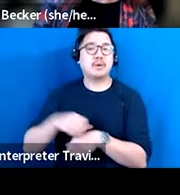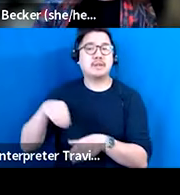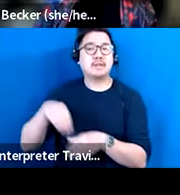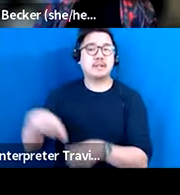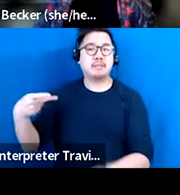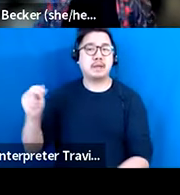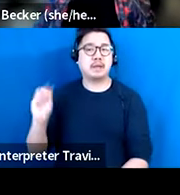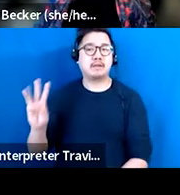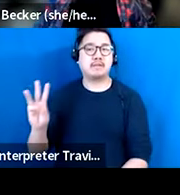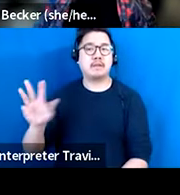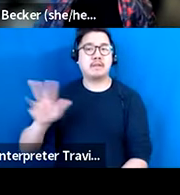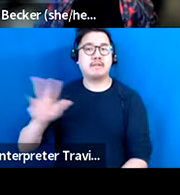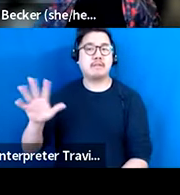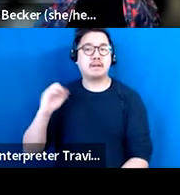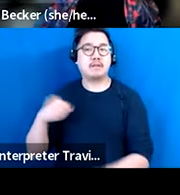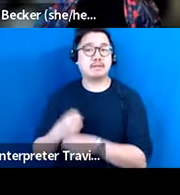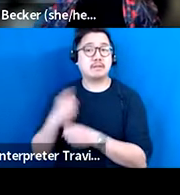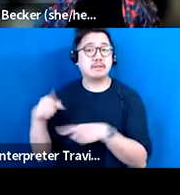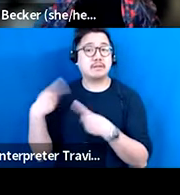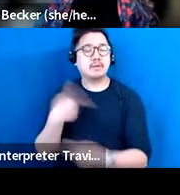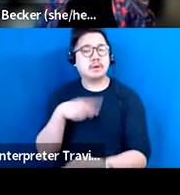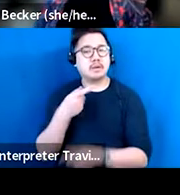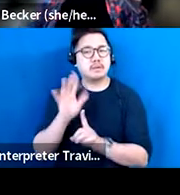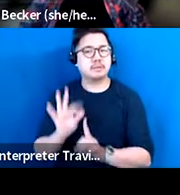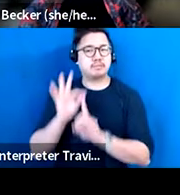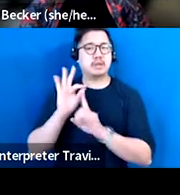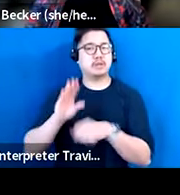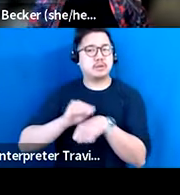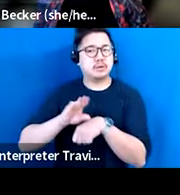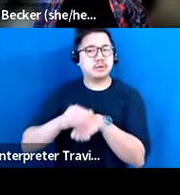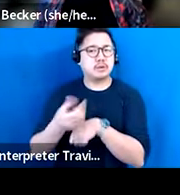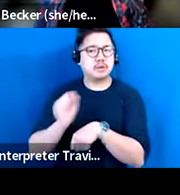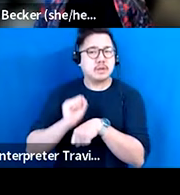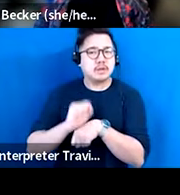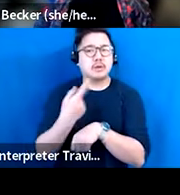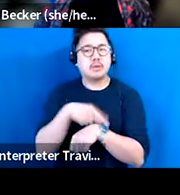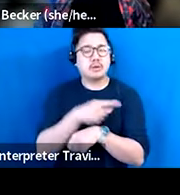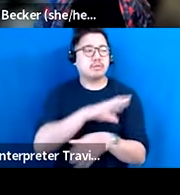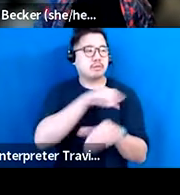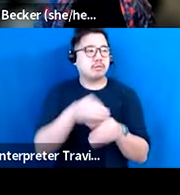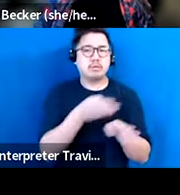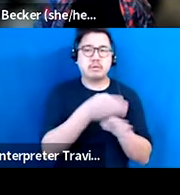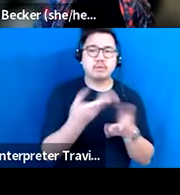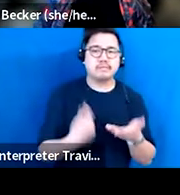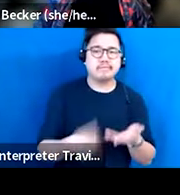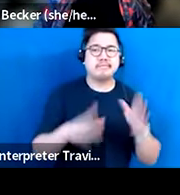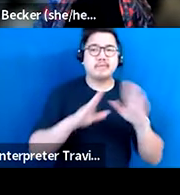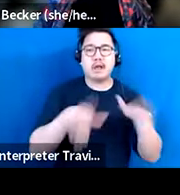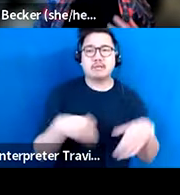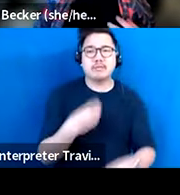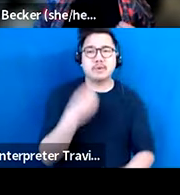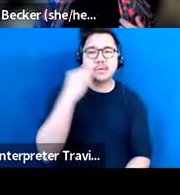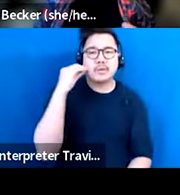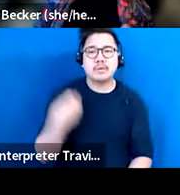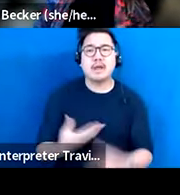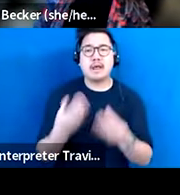years. And we have this unique consulting role that touches housing, education, land use planning, what have you, all